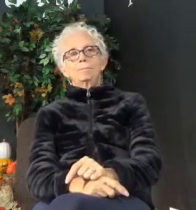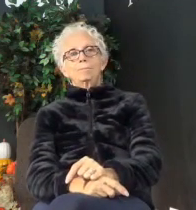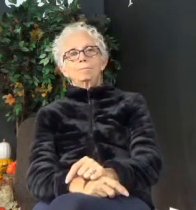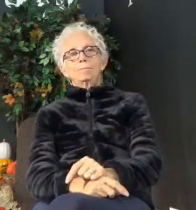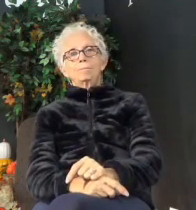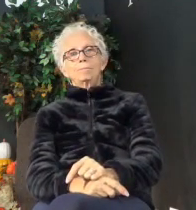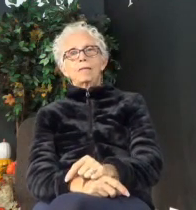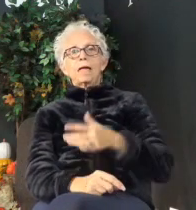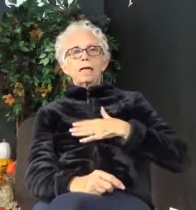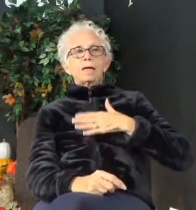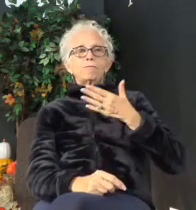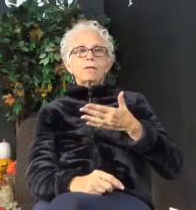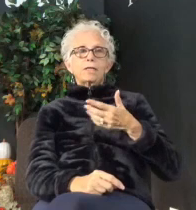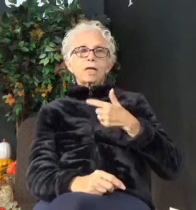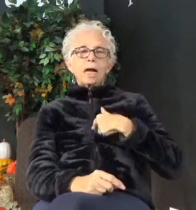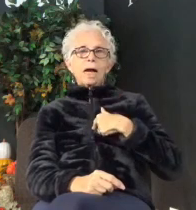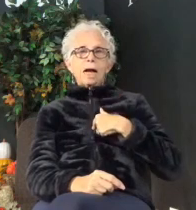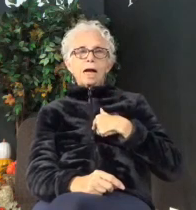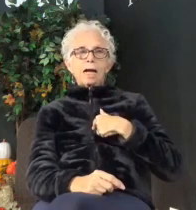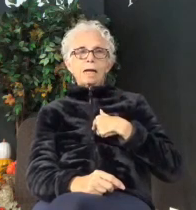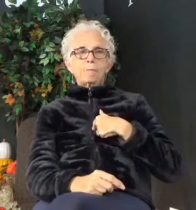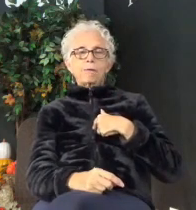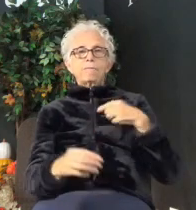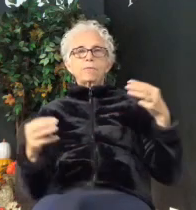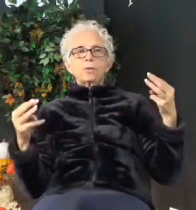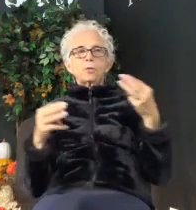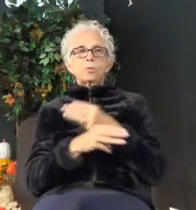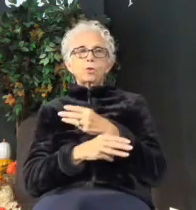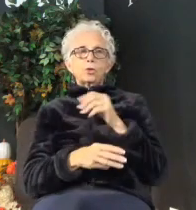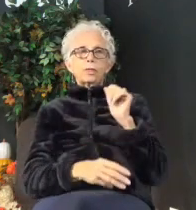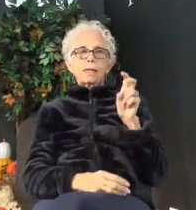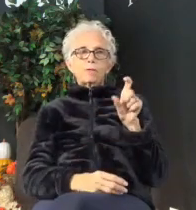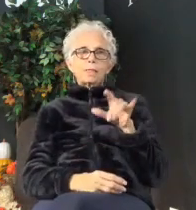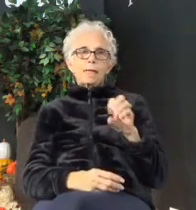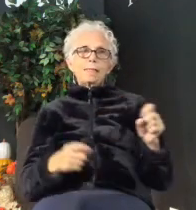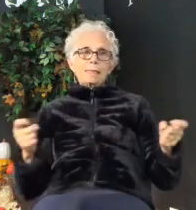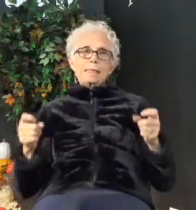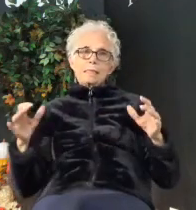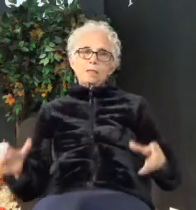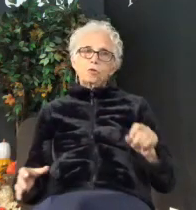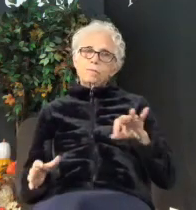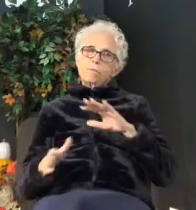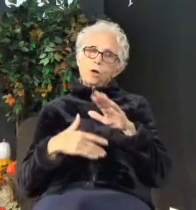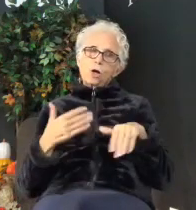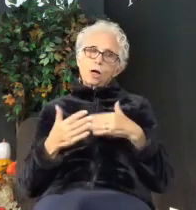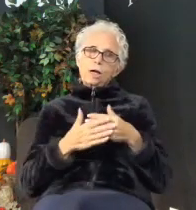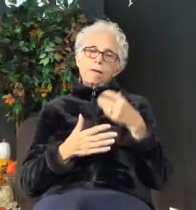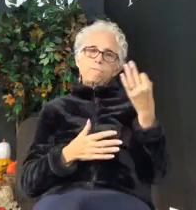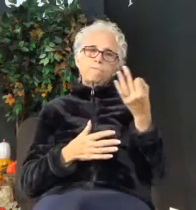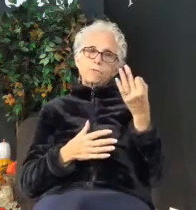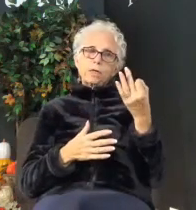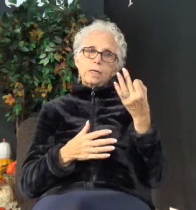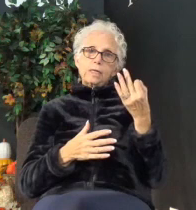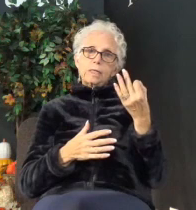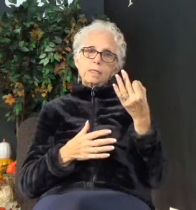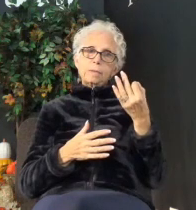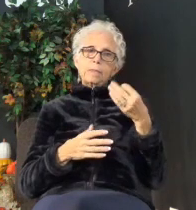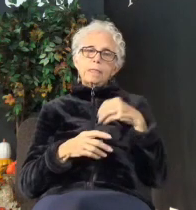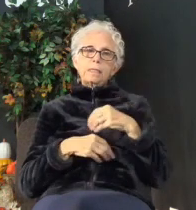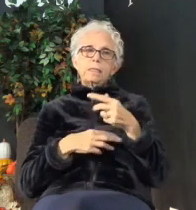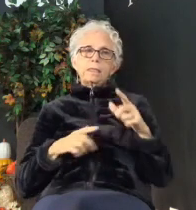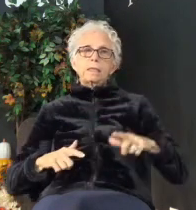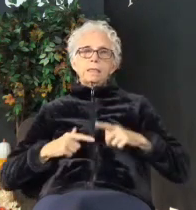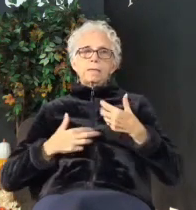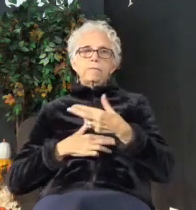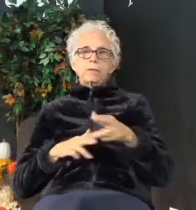Confession. I am one of the worst Amazon sinners of all. So Friday, I'm in the living room and I